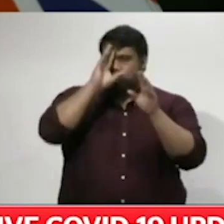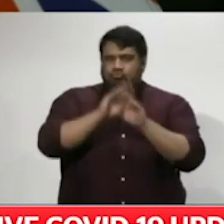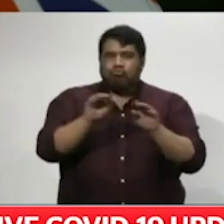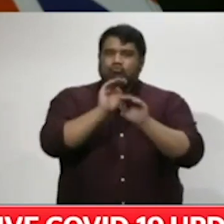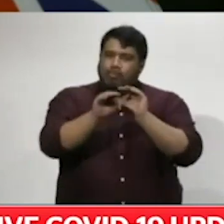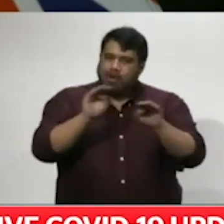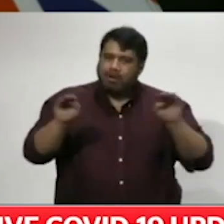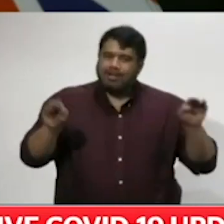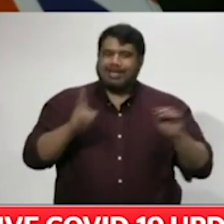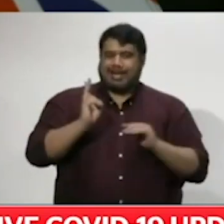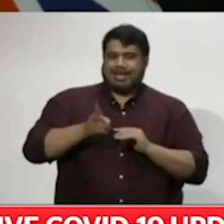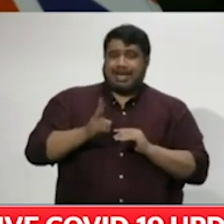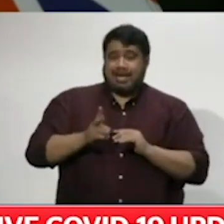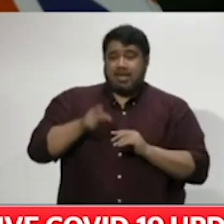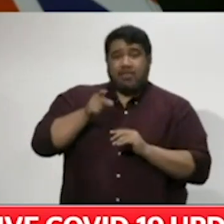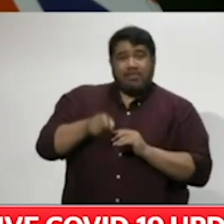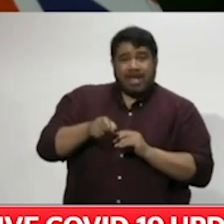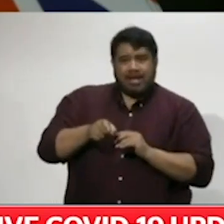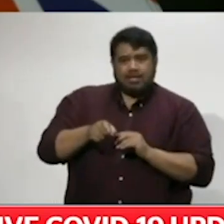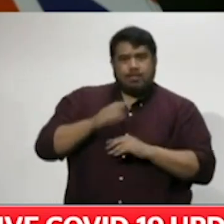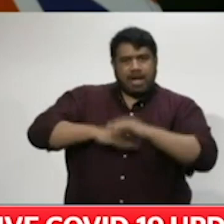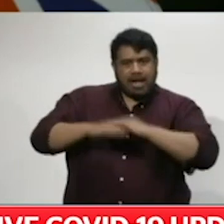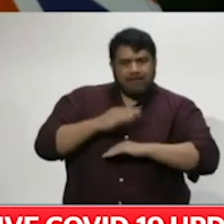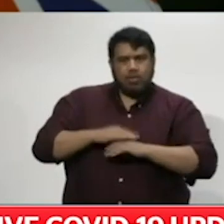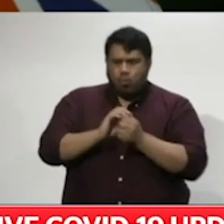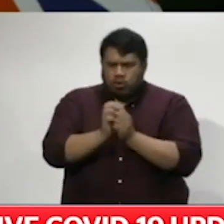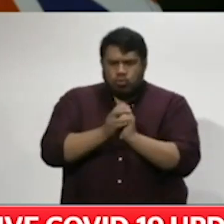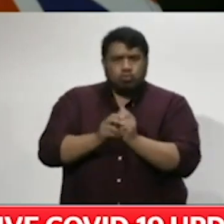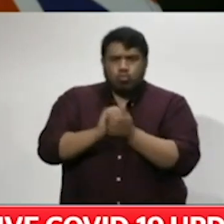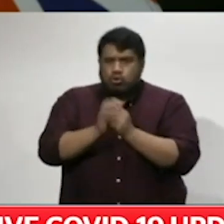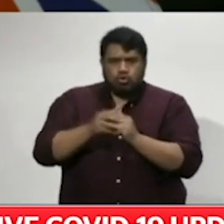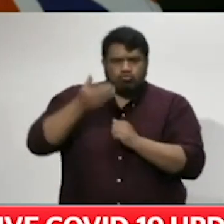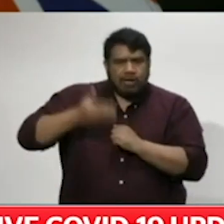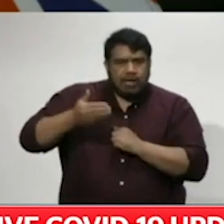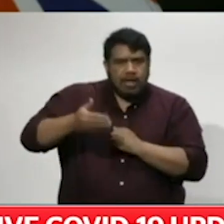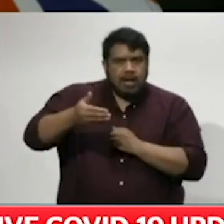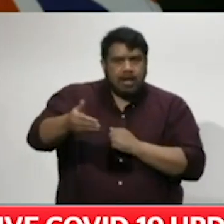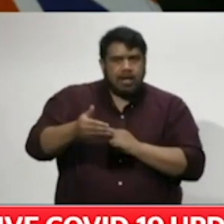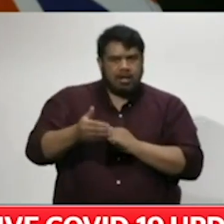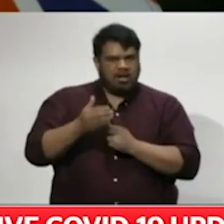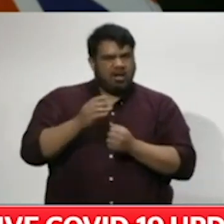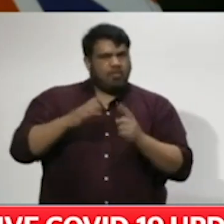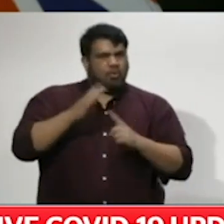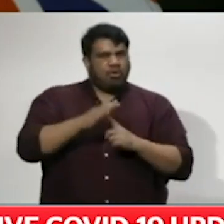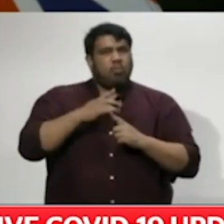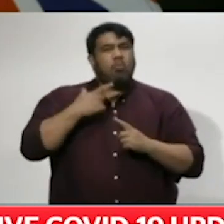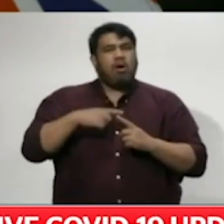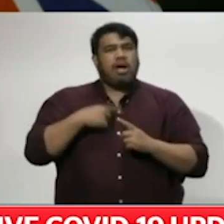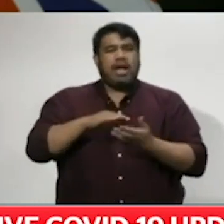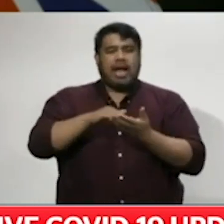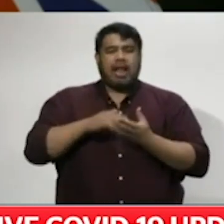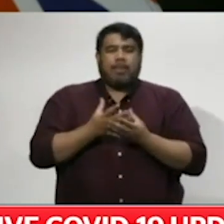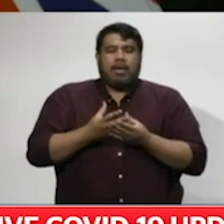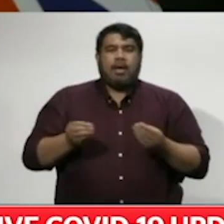of what is a very simple action that prevents passing on any infection, but in particular at the moment,